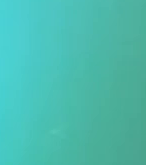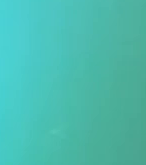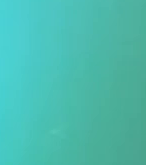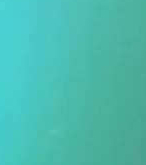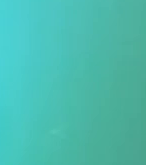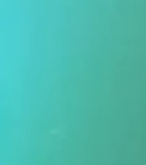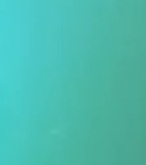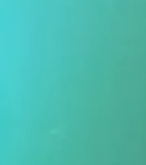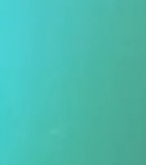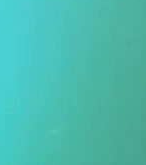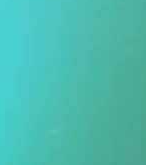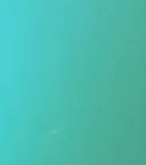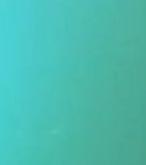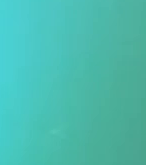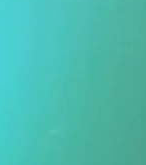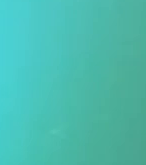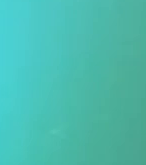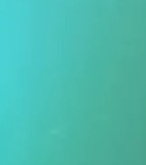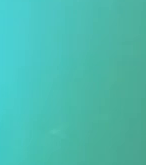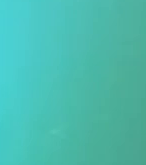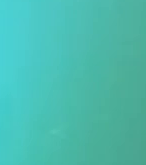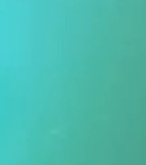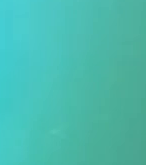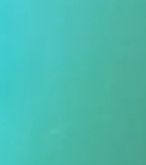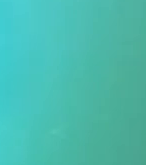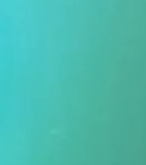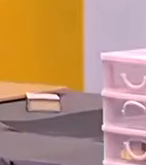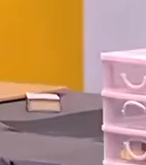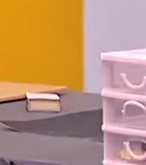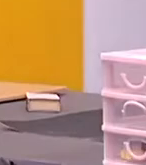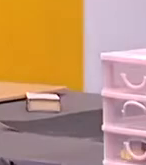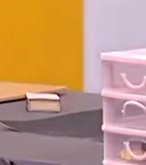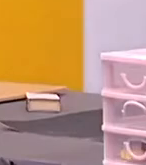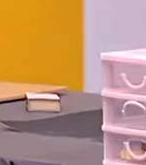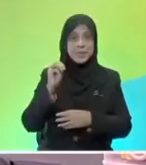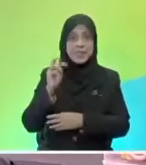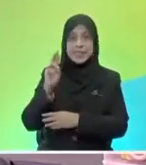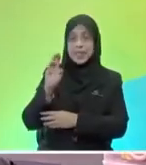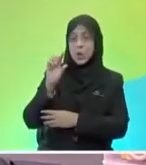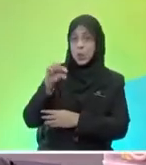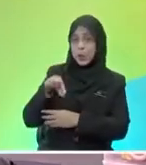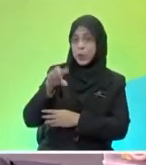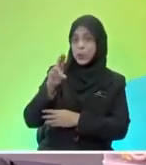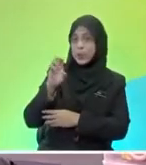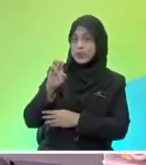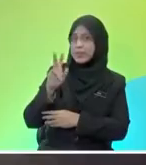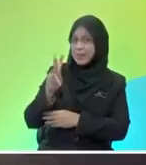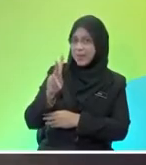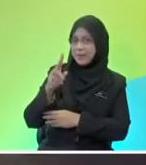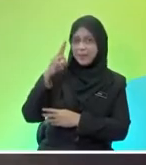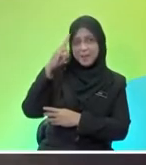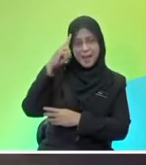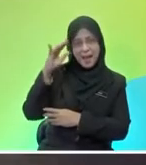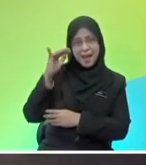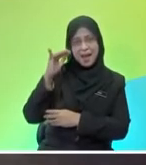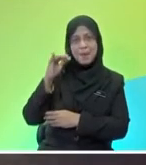as well and of course with me, the teacher who will be teaching today is Mr. Quack, hello Mr. Quack, hi Hanif, how